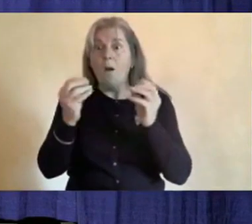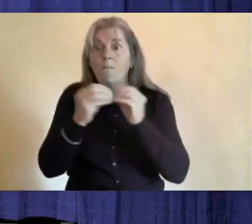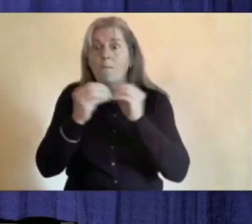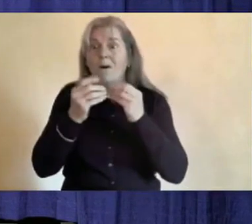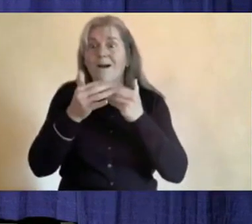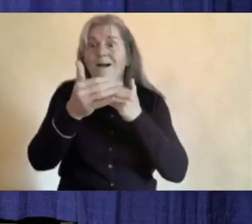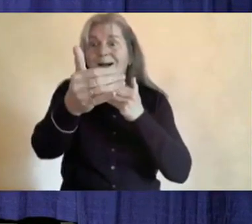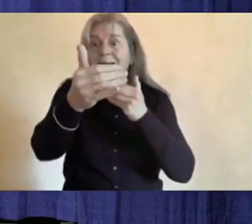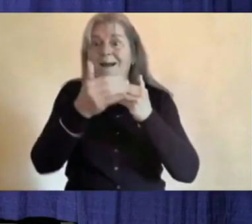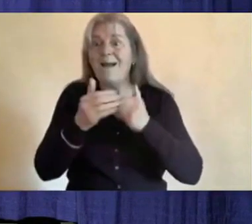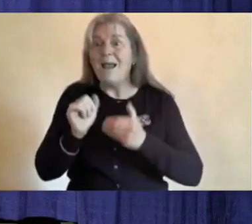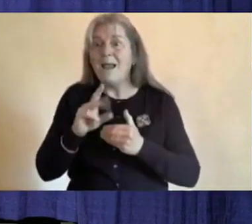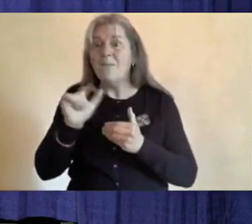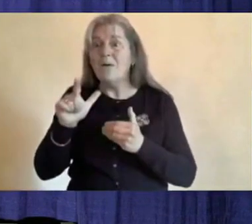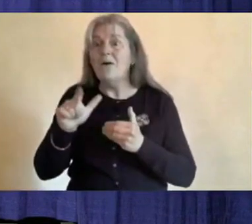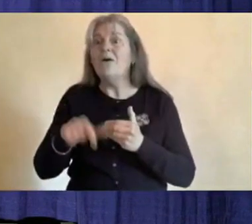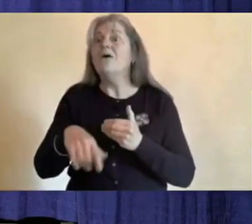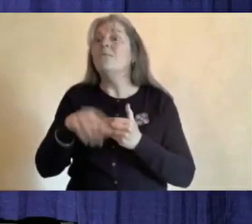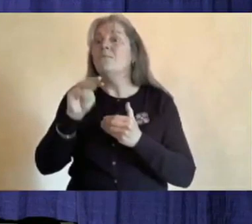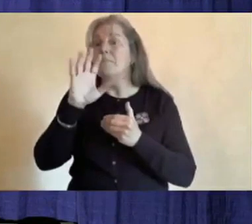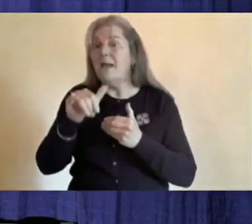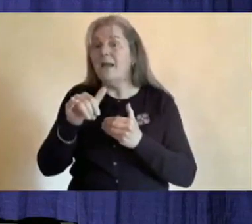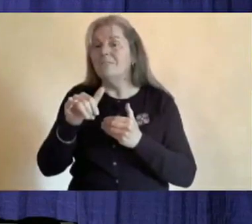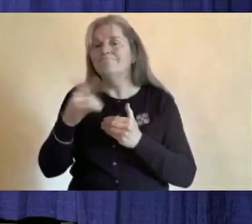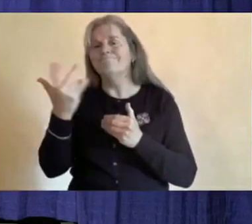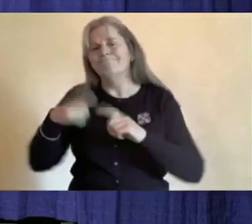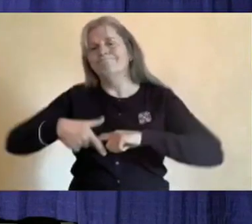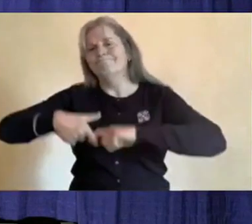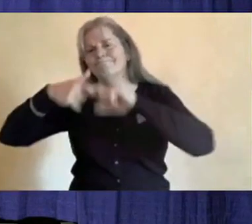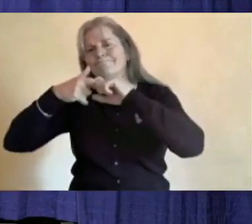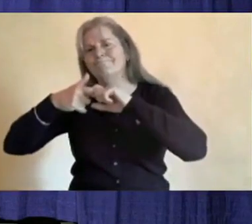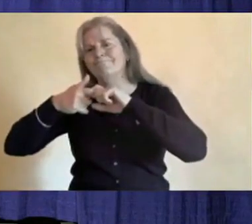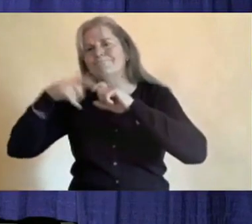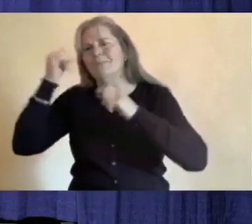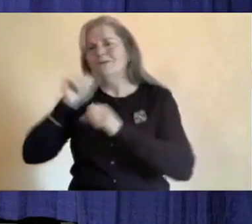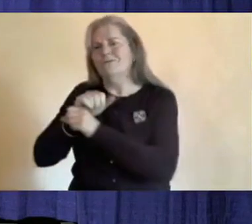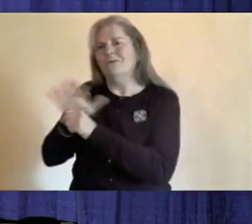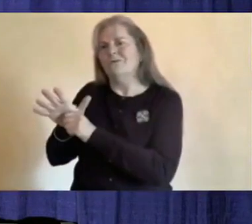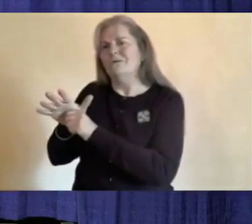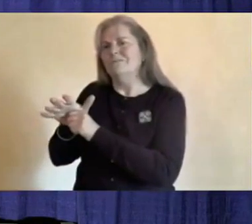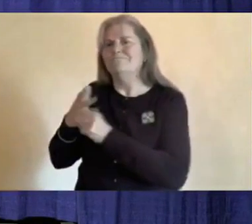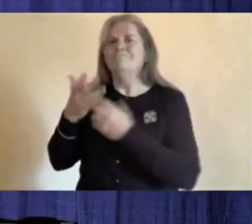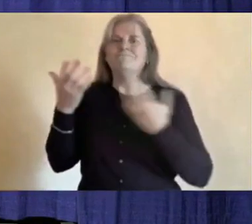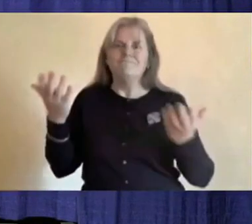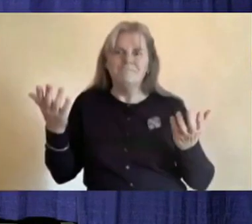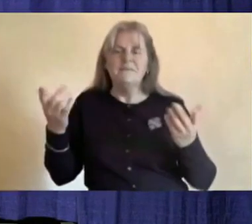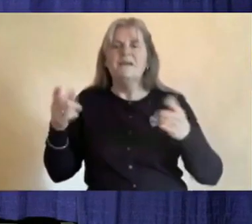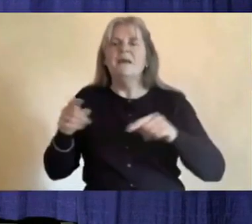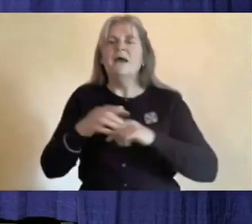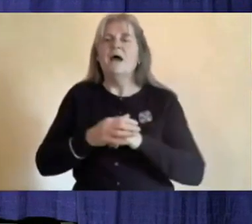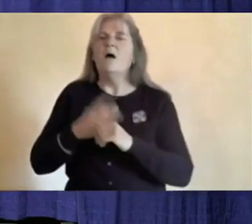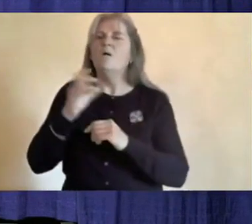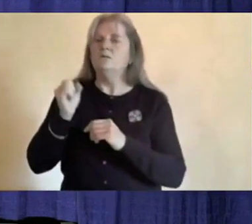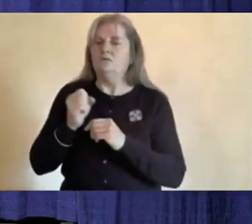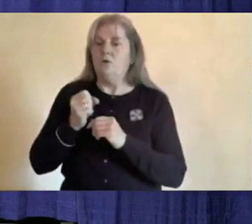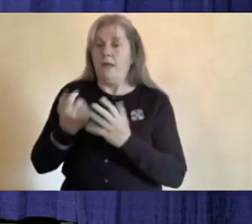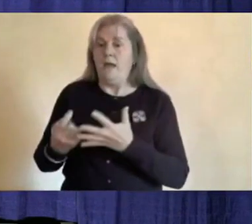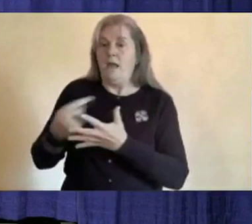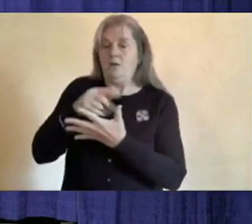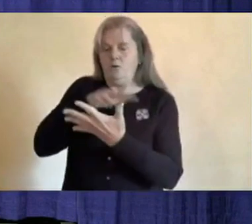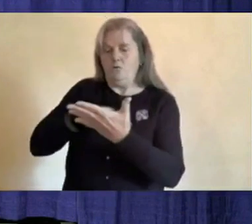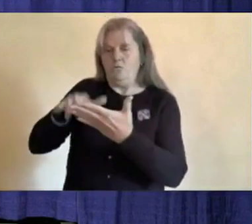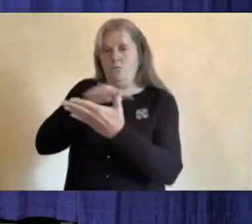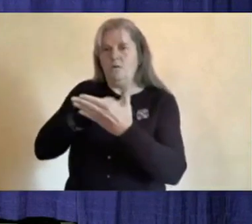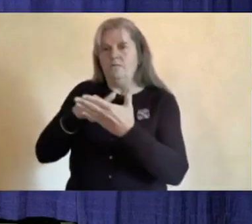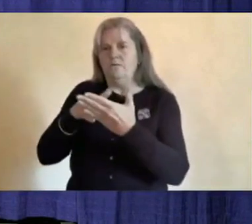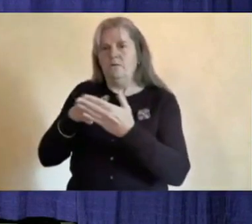May of 2020, but they had to be postponed. As a result, we're extending this review into the 2020